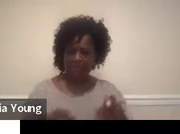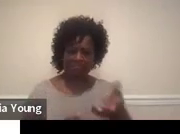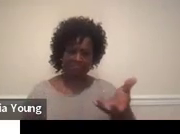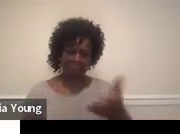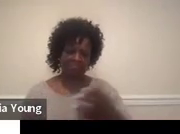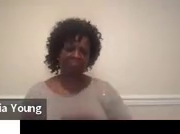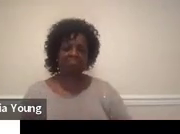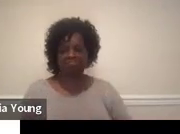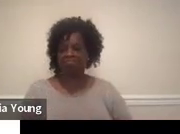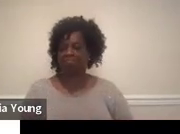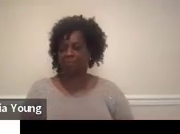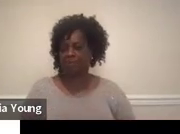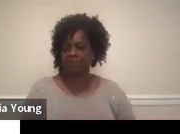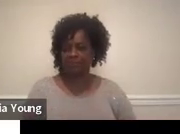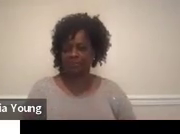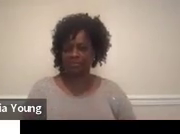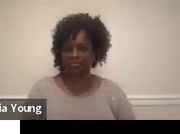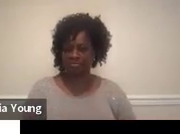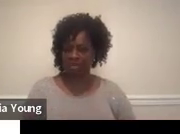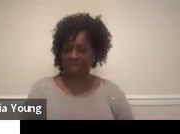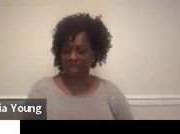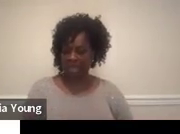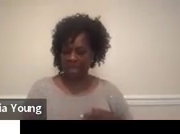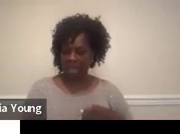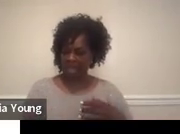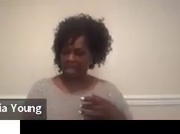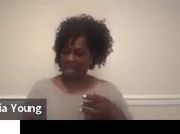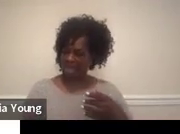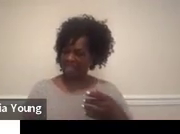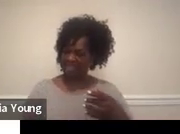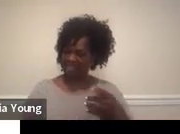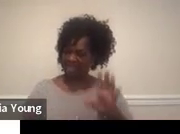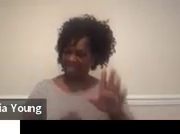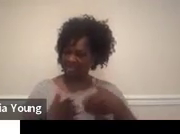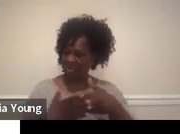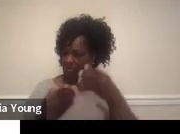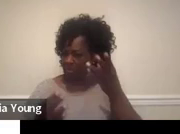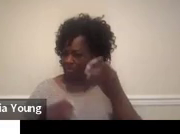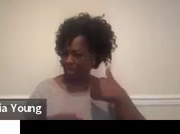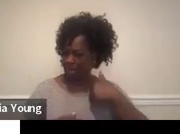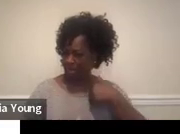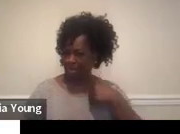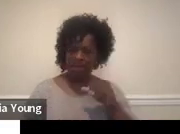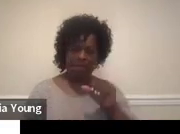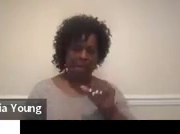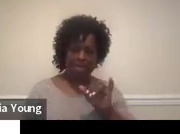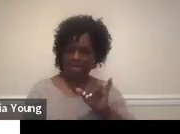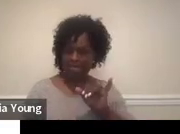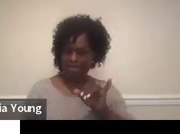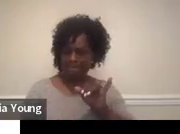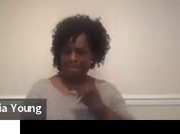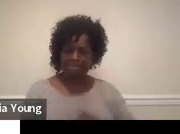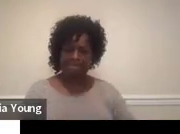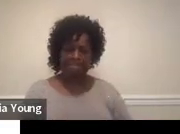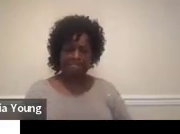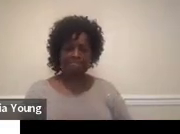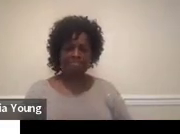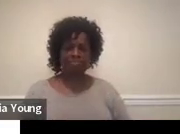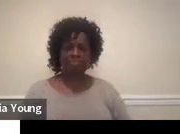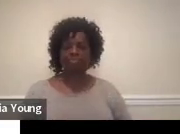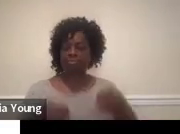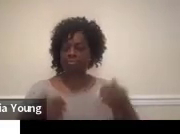And yeah, I think this is all information that I've already talked about. So here we go. All right. So